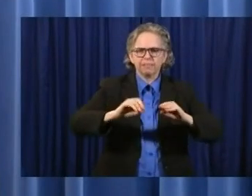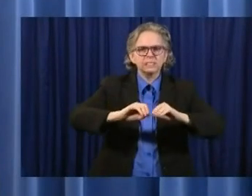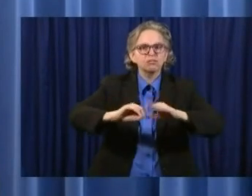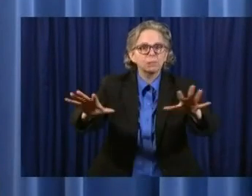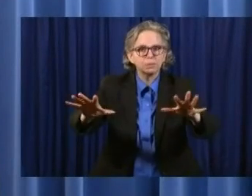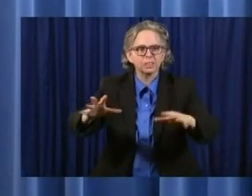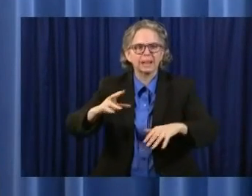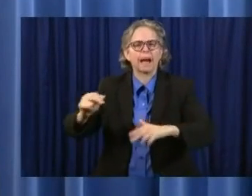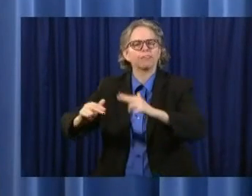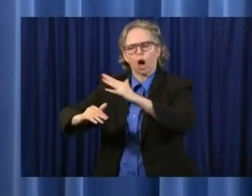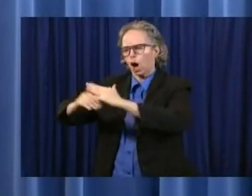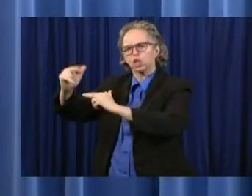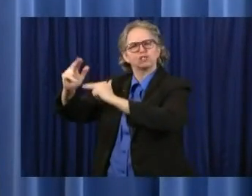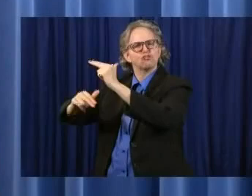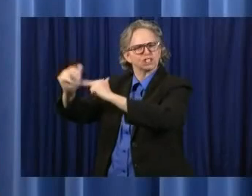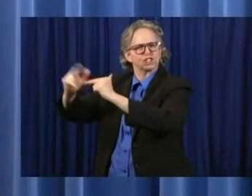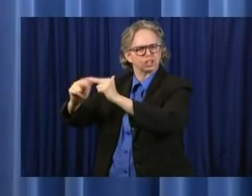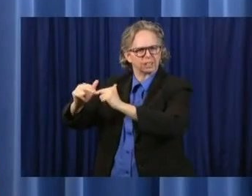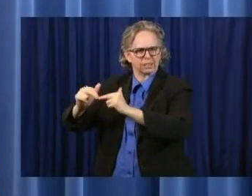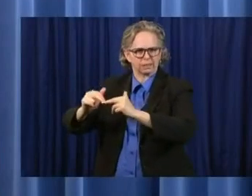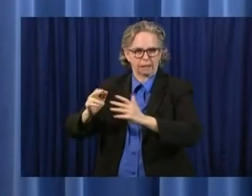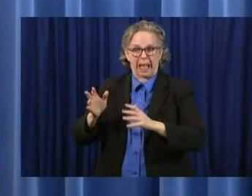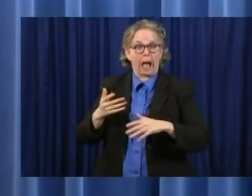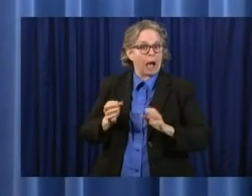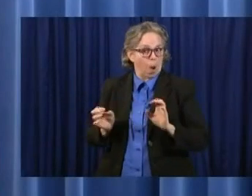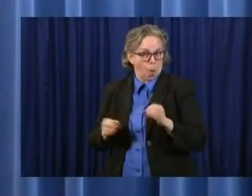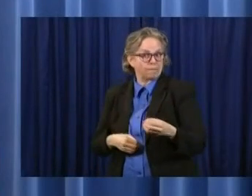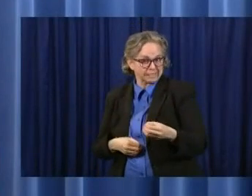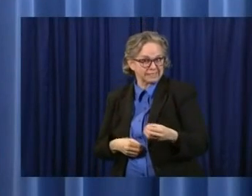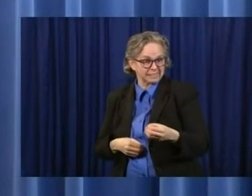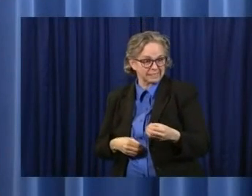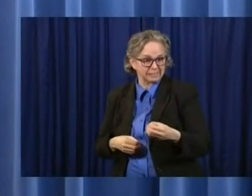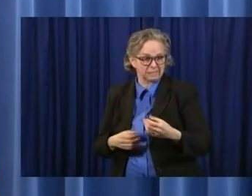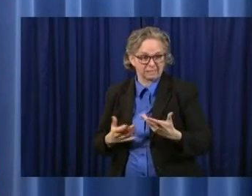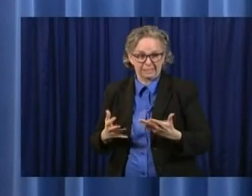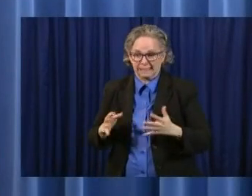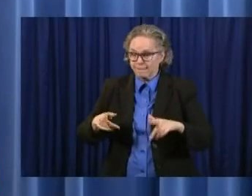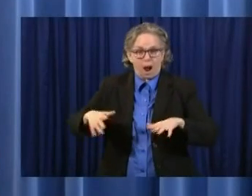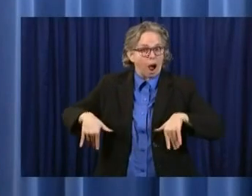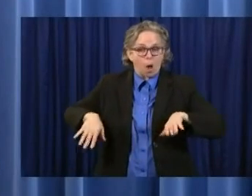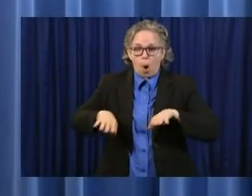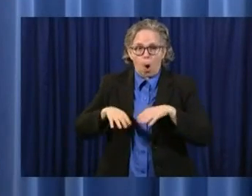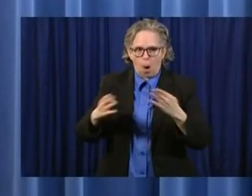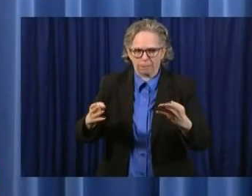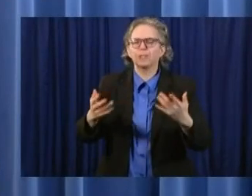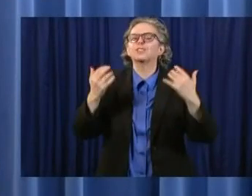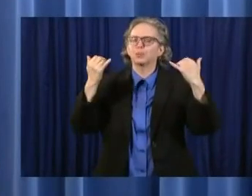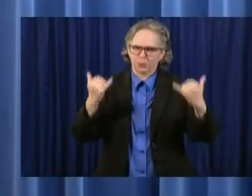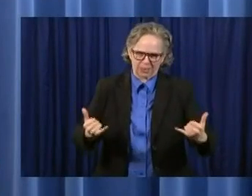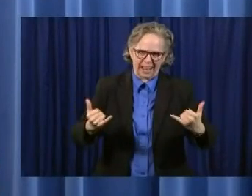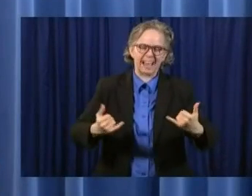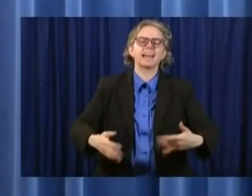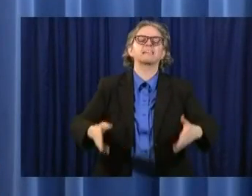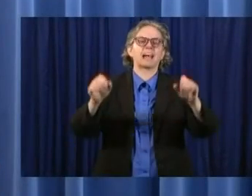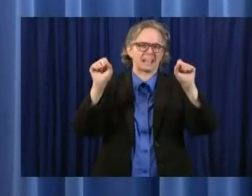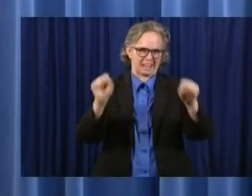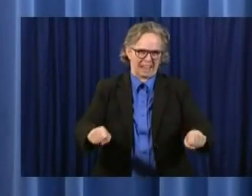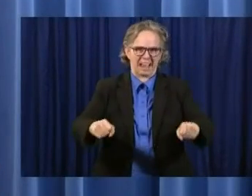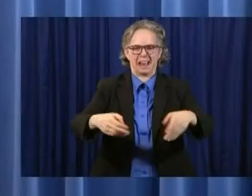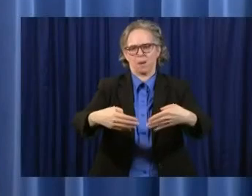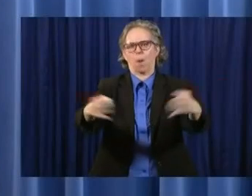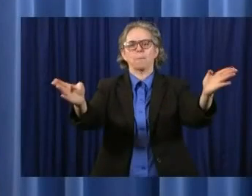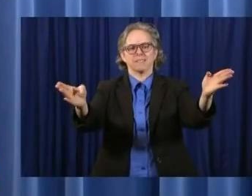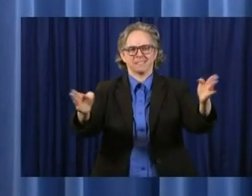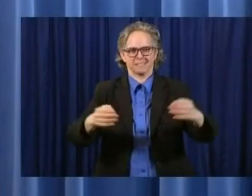that were not already open, and then as we look to next week, when on May 12th,